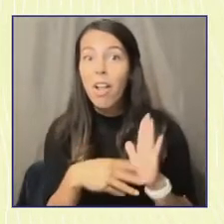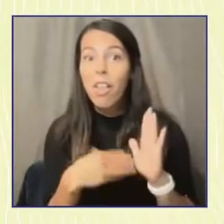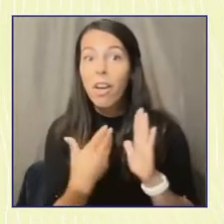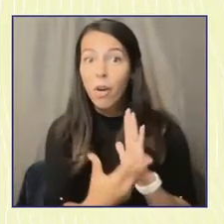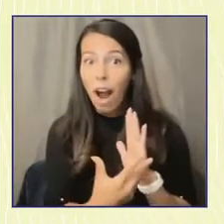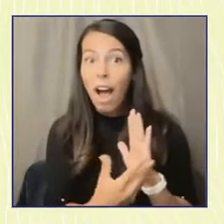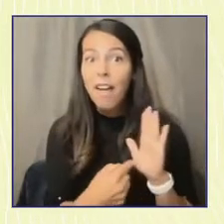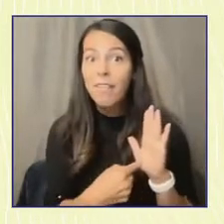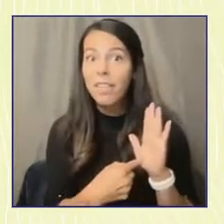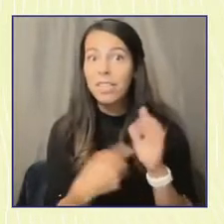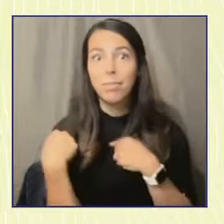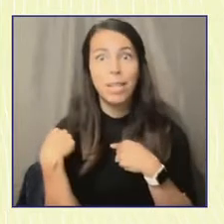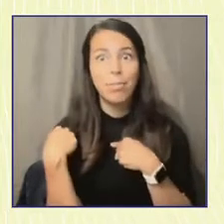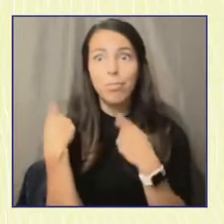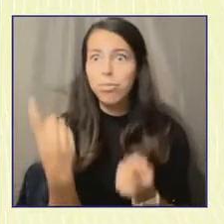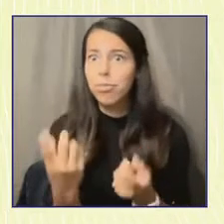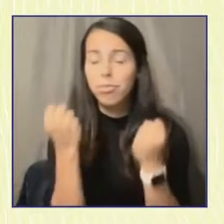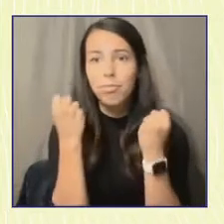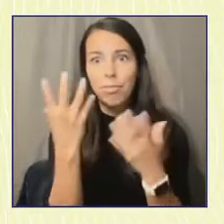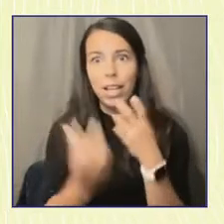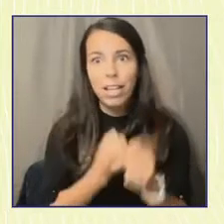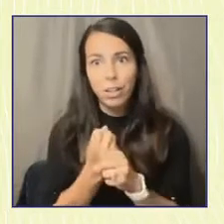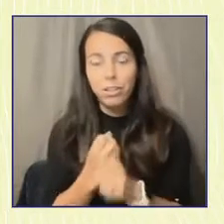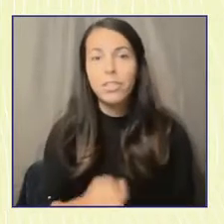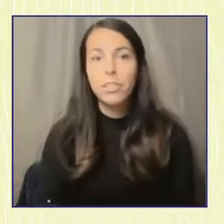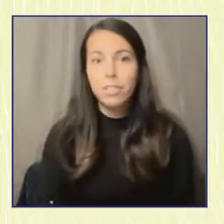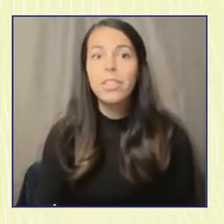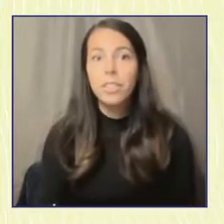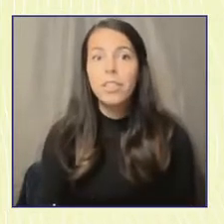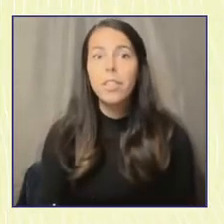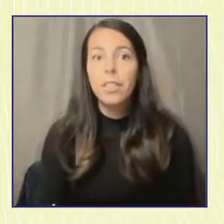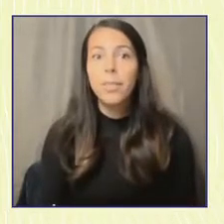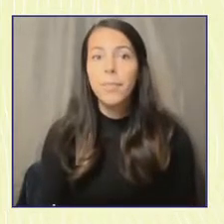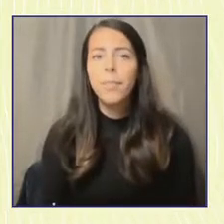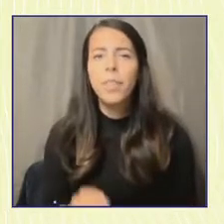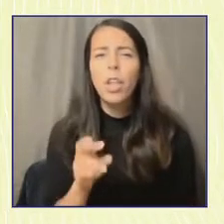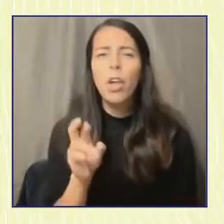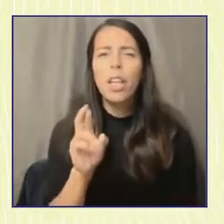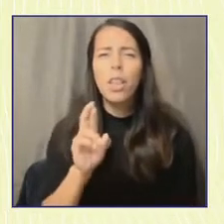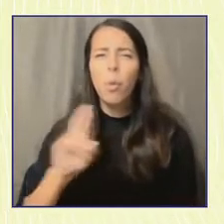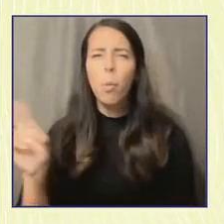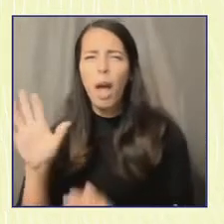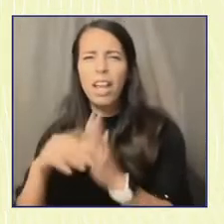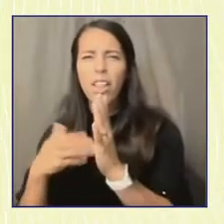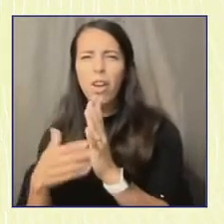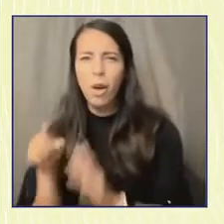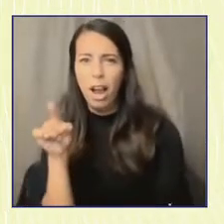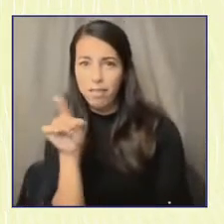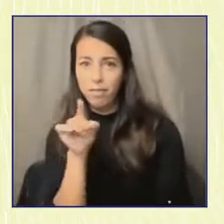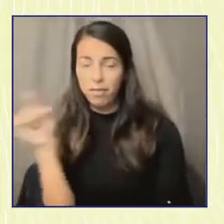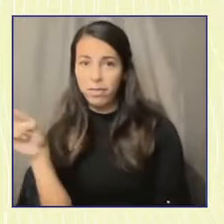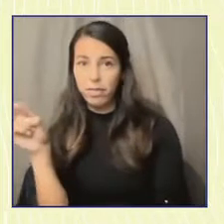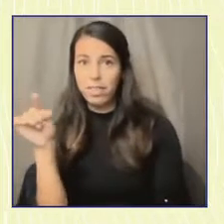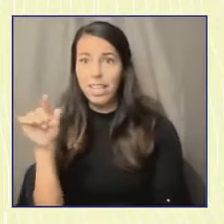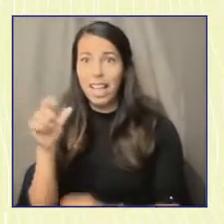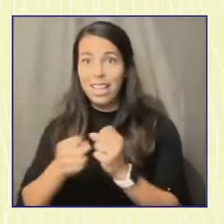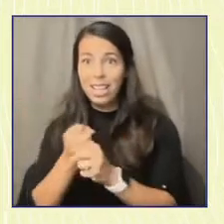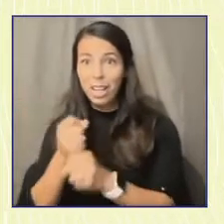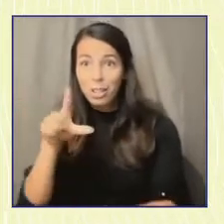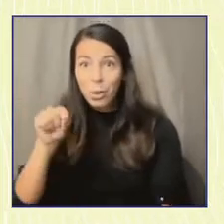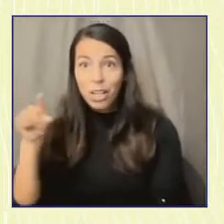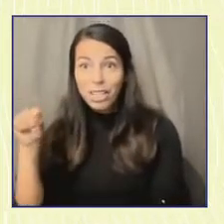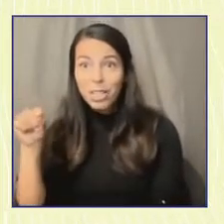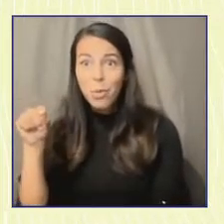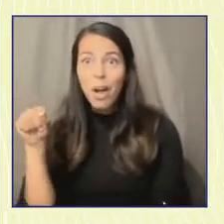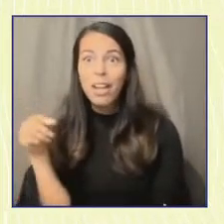over decades. And even in a year, if you look at the far right of the graph, even in a year like 2020, with a major